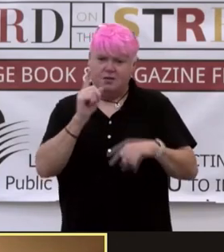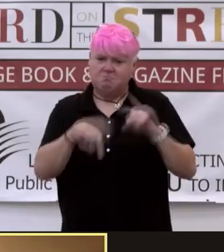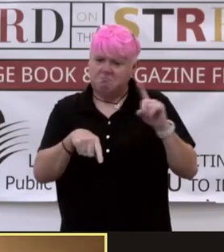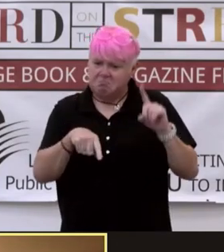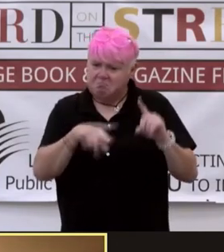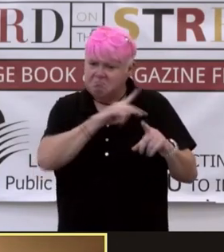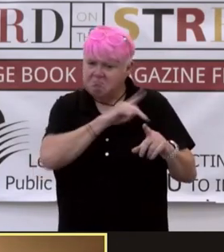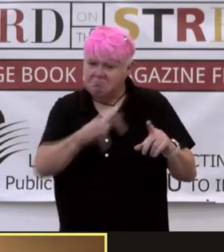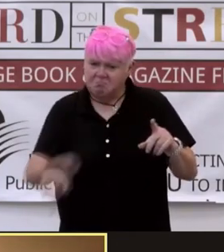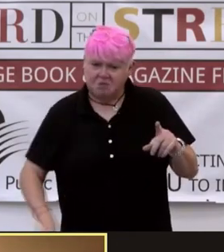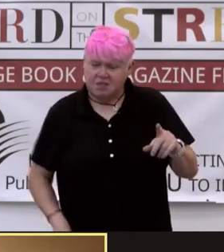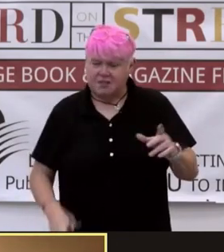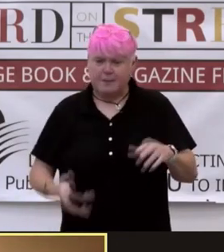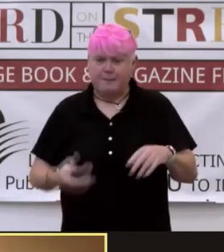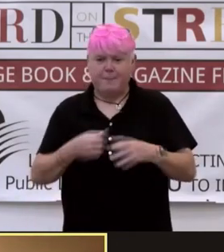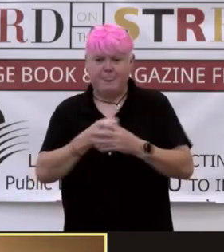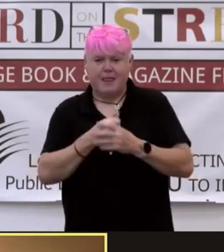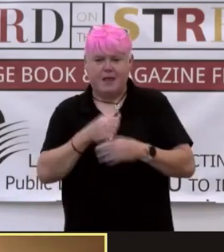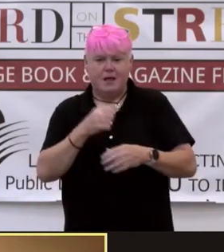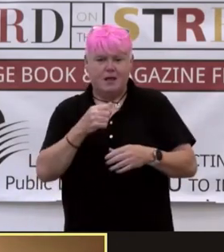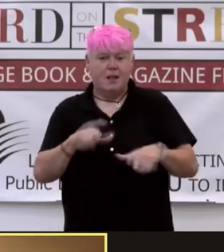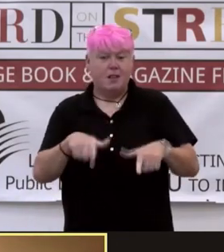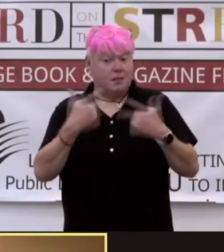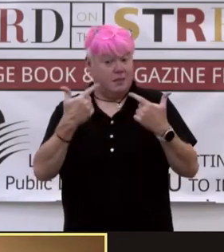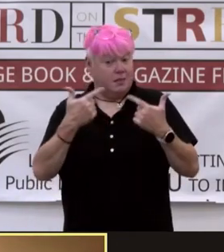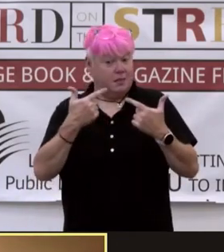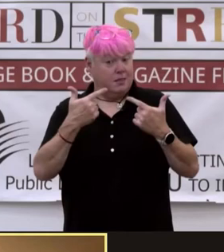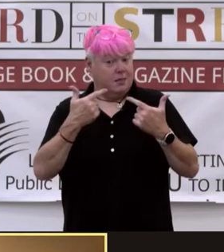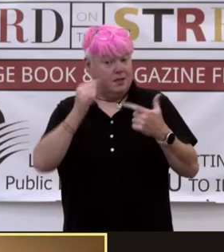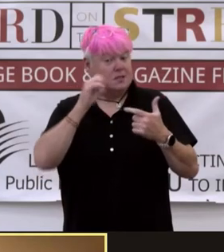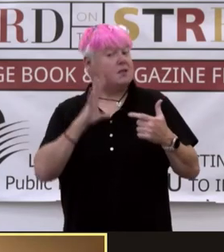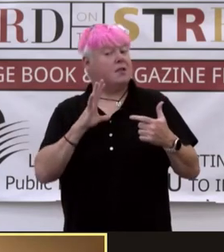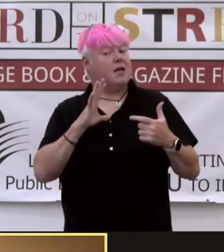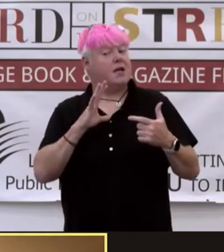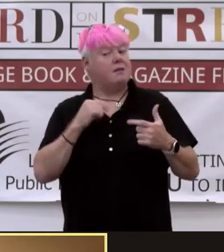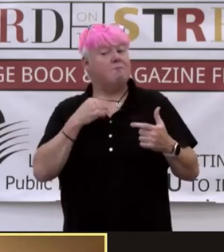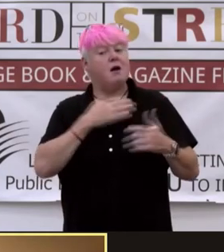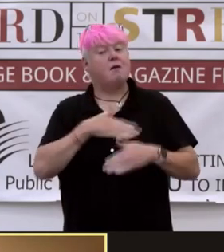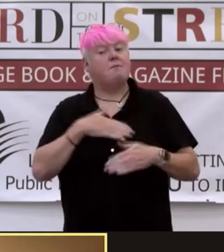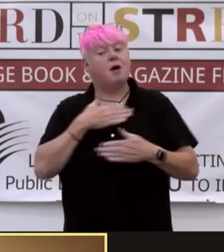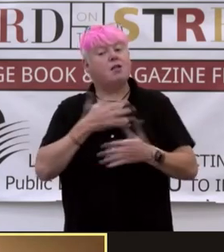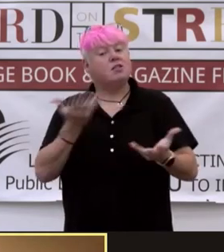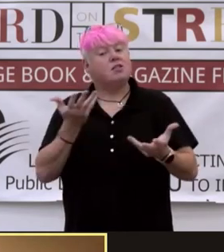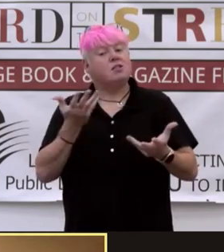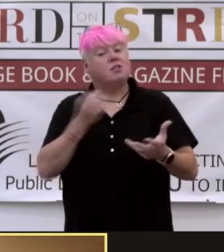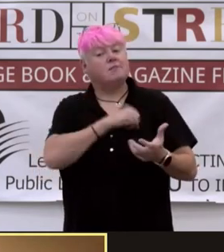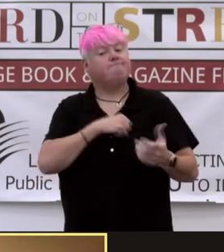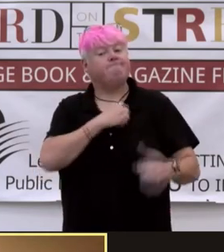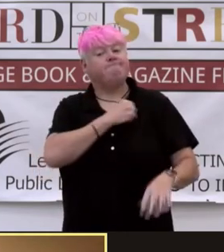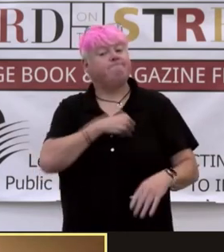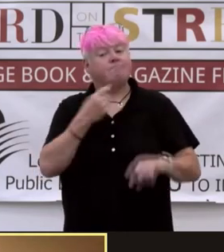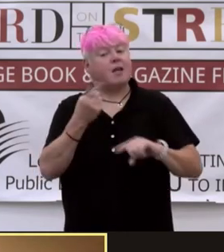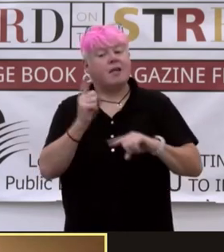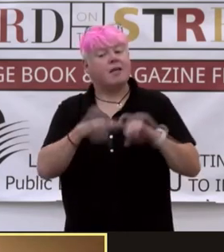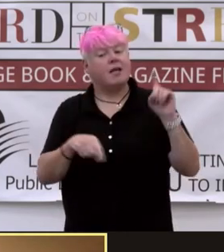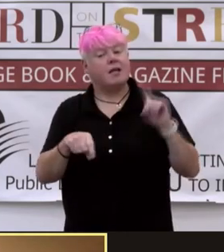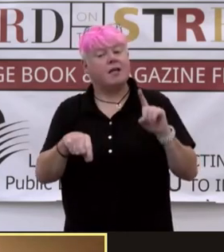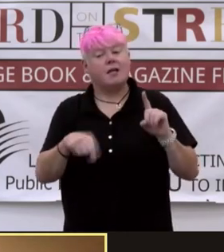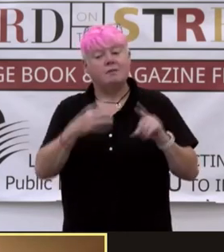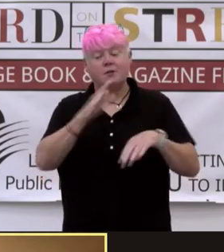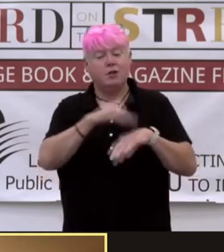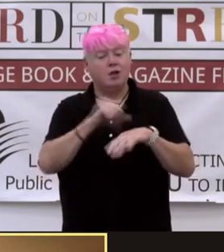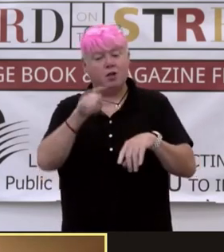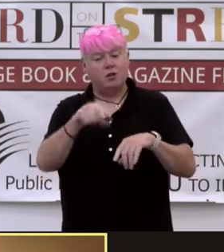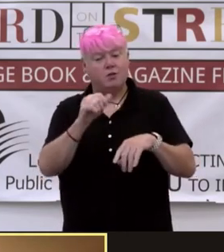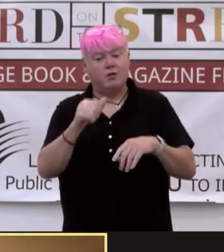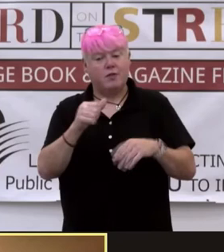Sunaina asks. Listen Didi. Ah, my apologies. I can't call you that, can I? Not anymore. You do not need to pretend to care